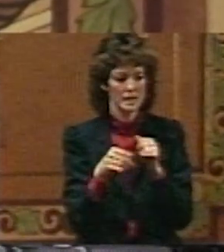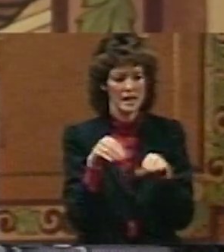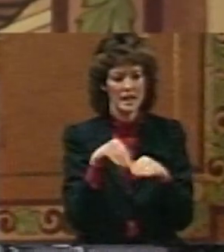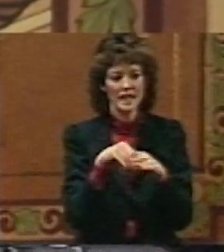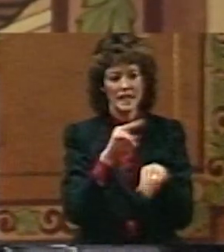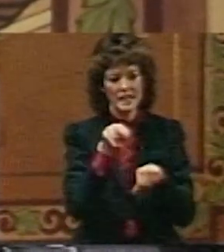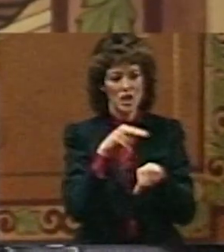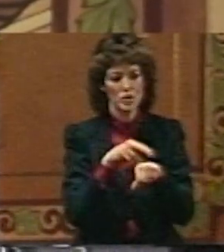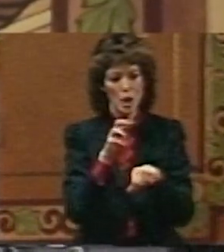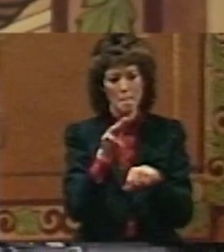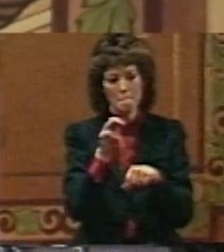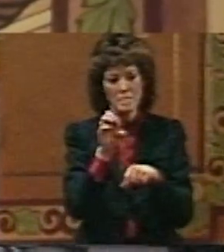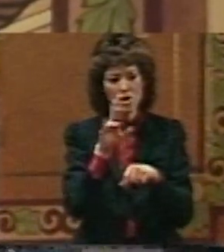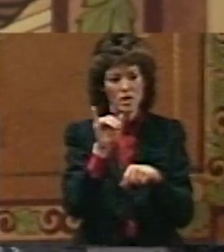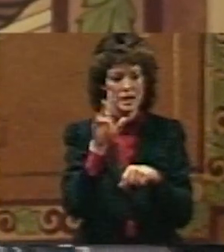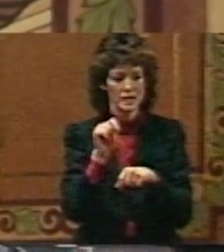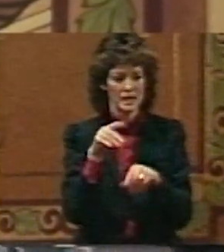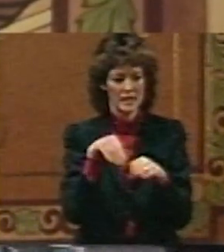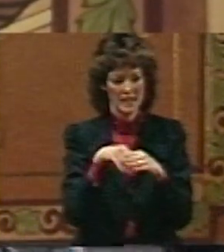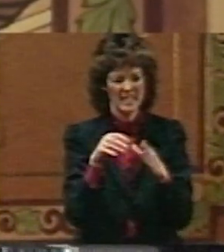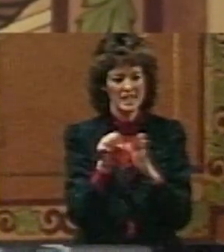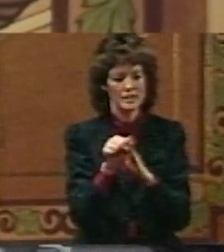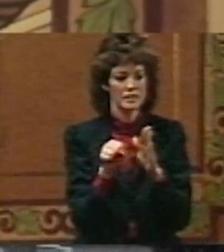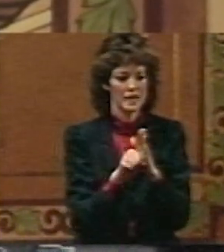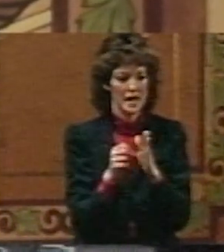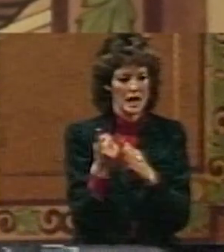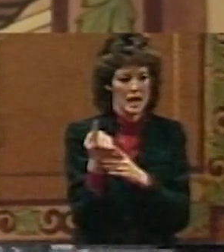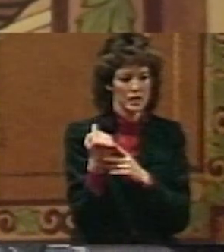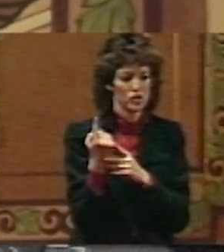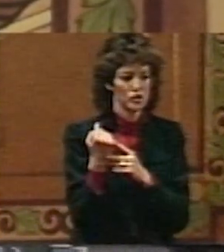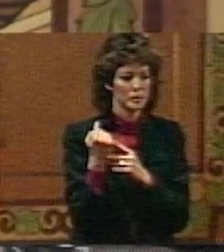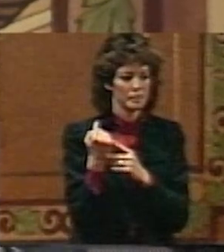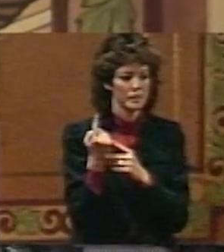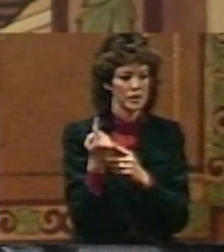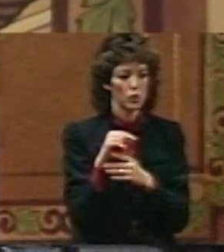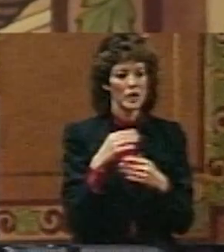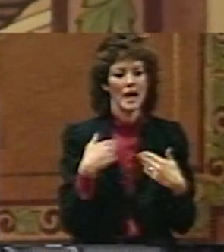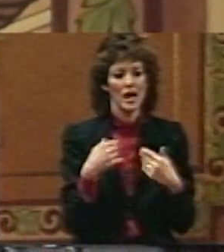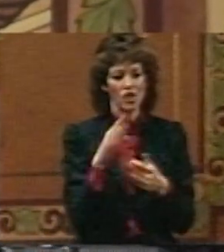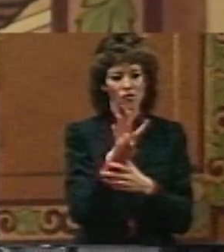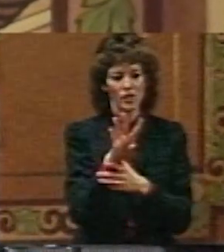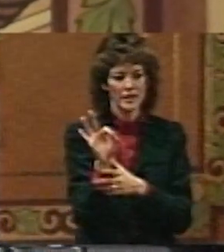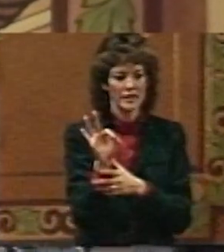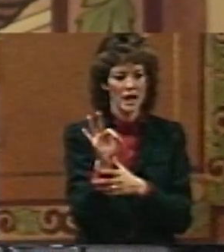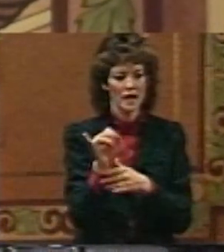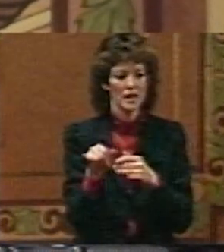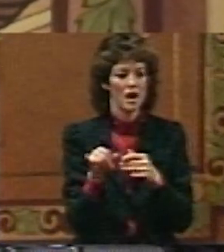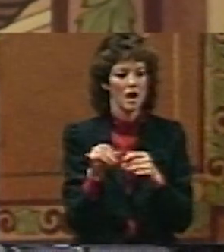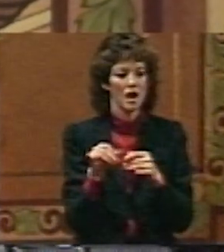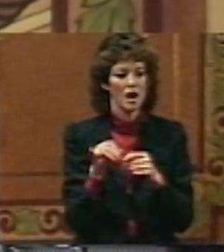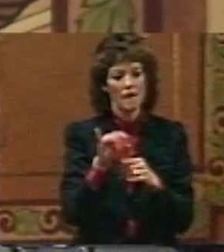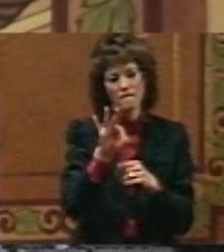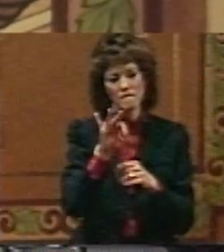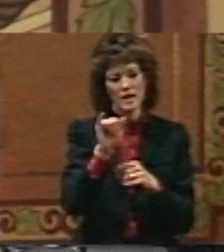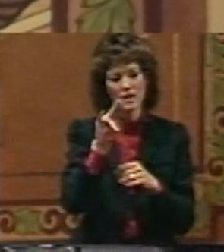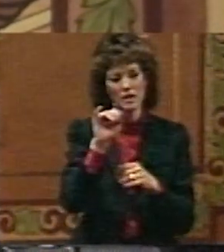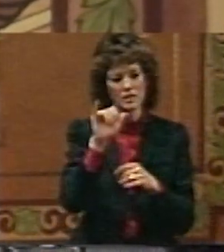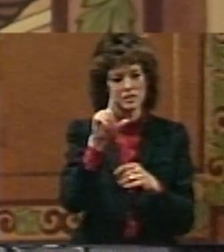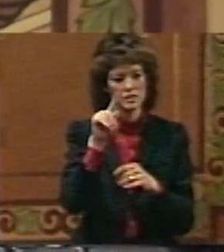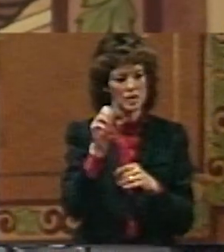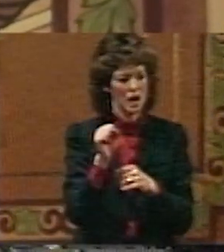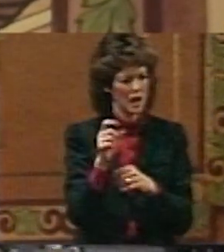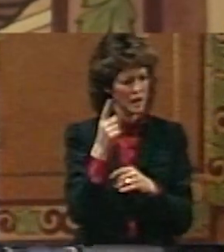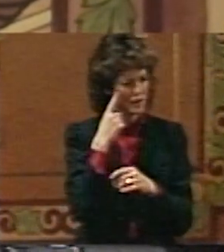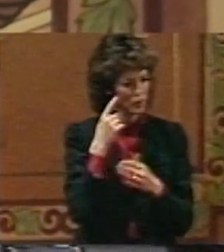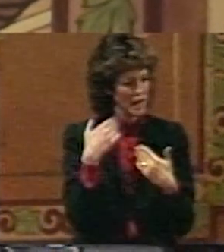merit scholar finalists in this state last year we had 49 finalists. I think we had